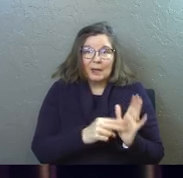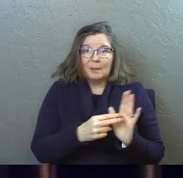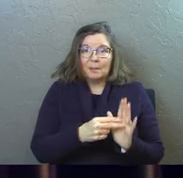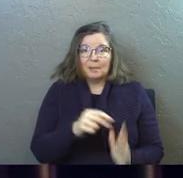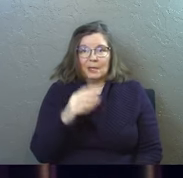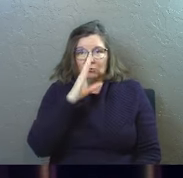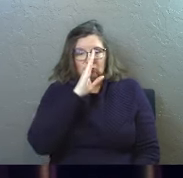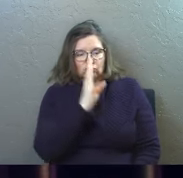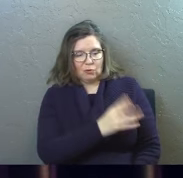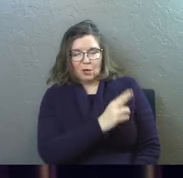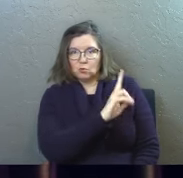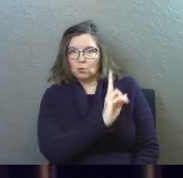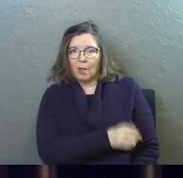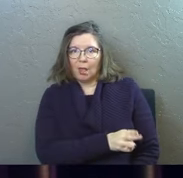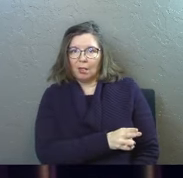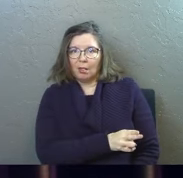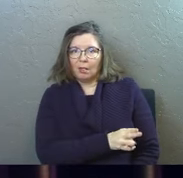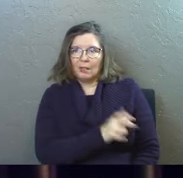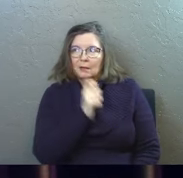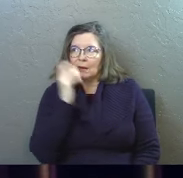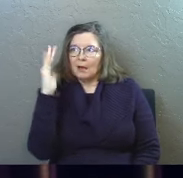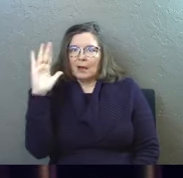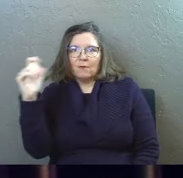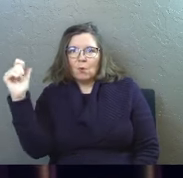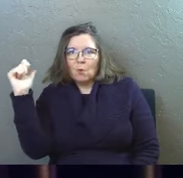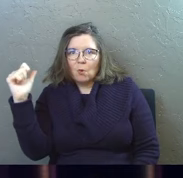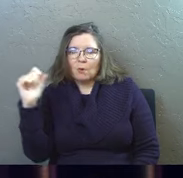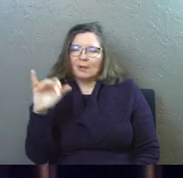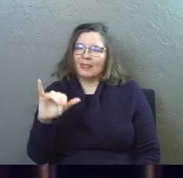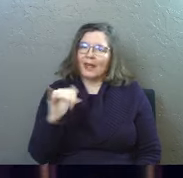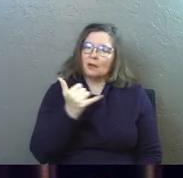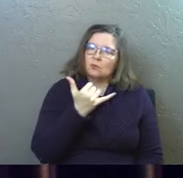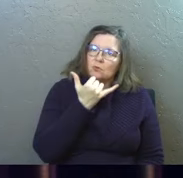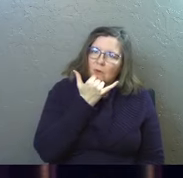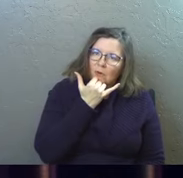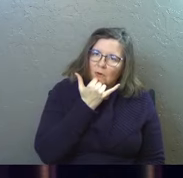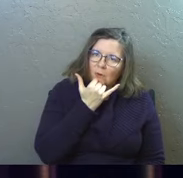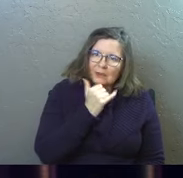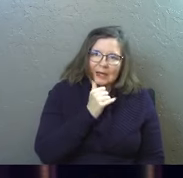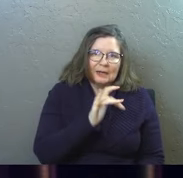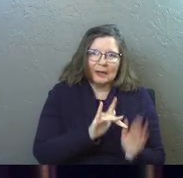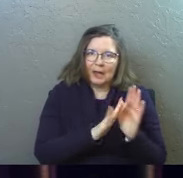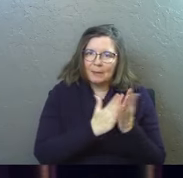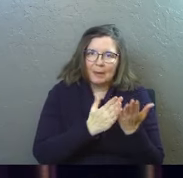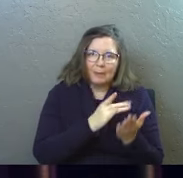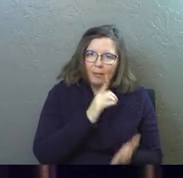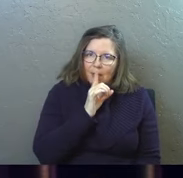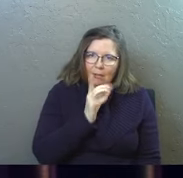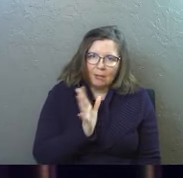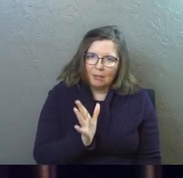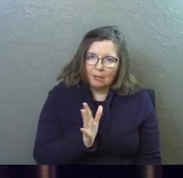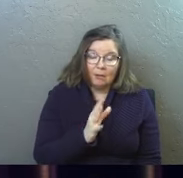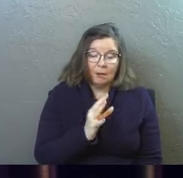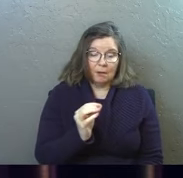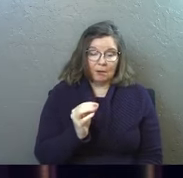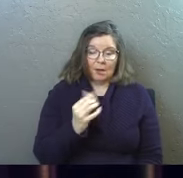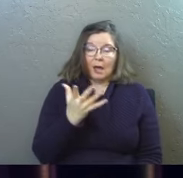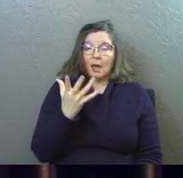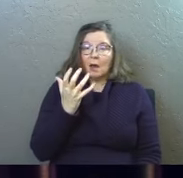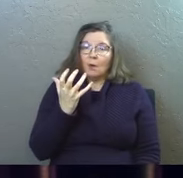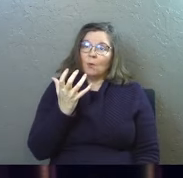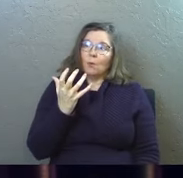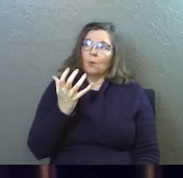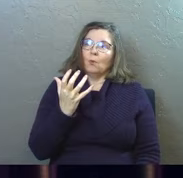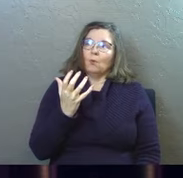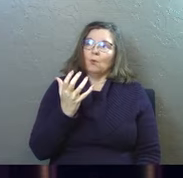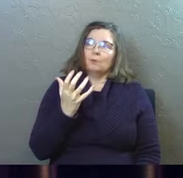ticket to hell. That is wrong. That is not biblical. And I just want